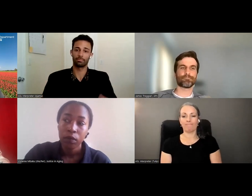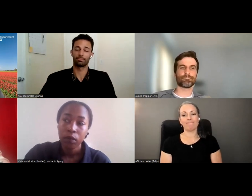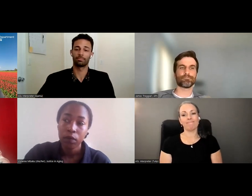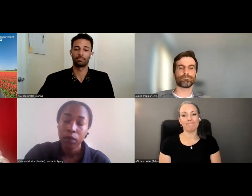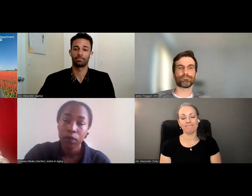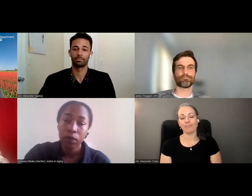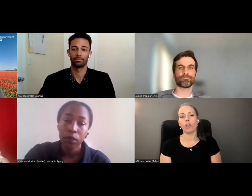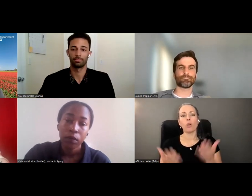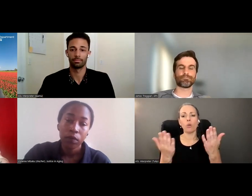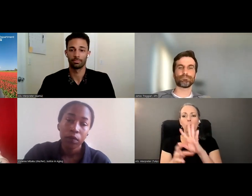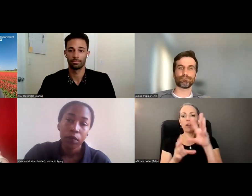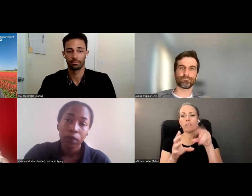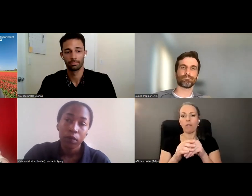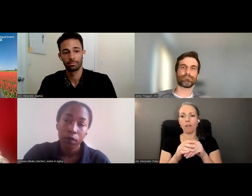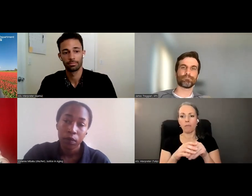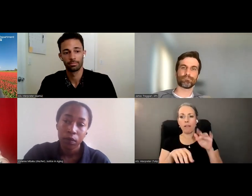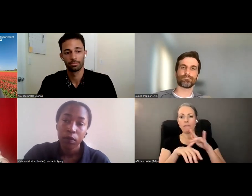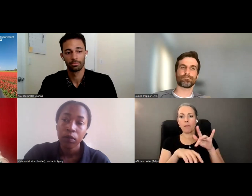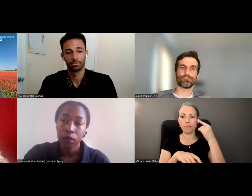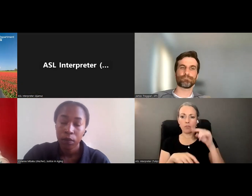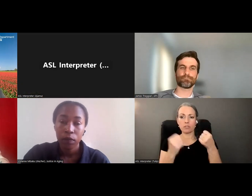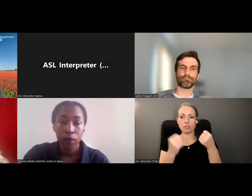interventions are available for him to get that support?